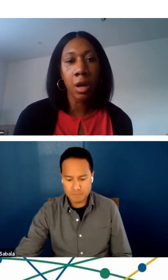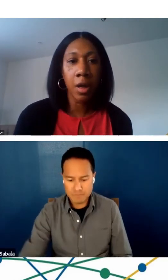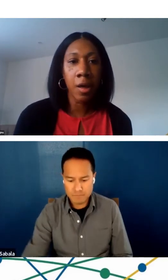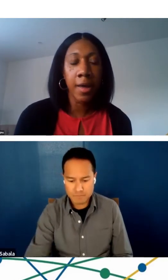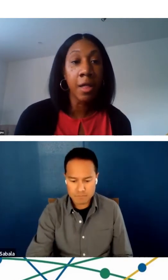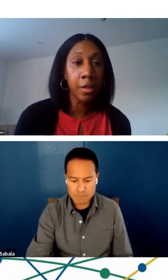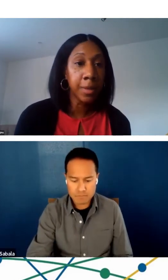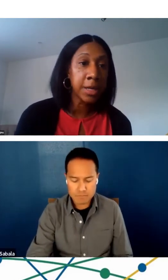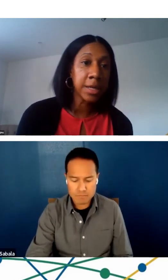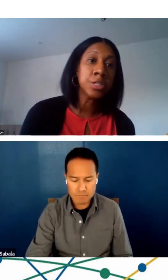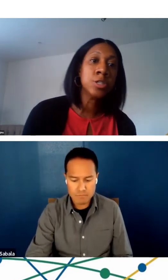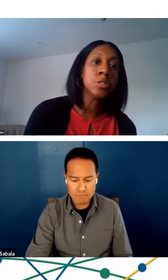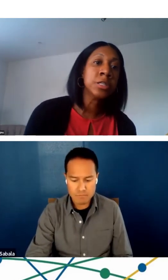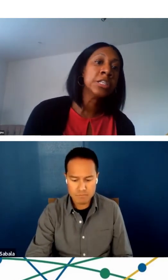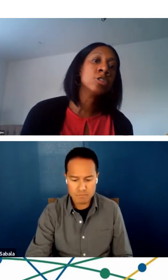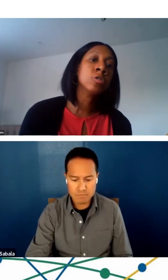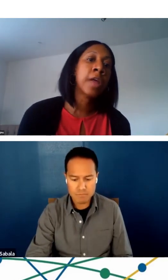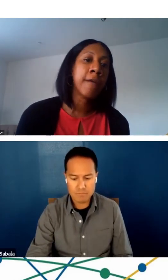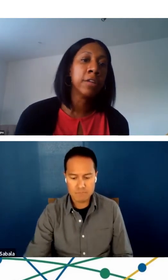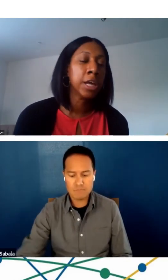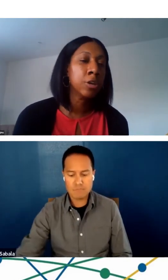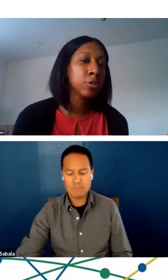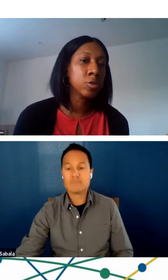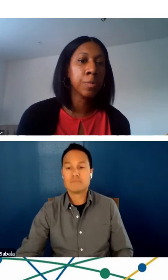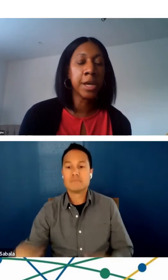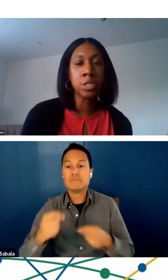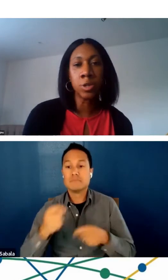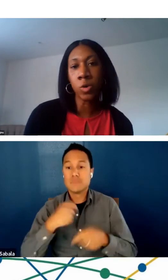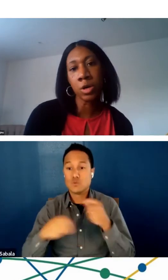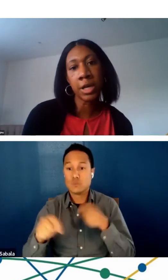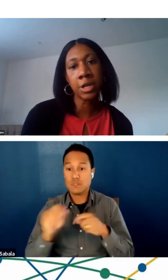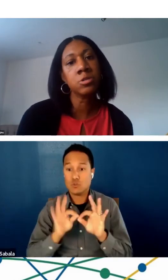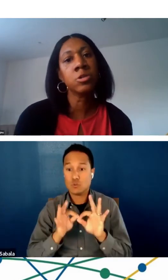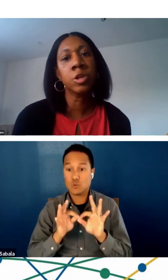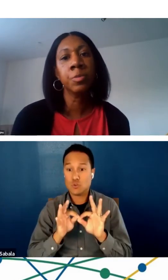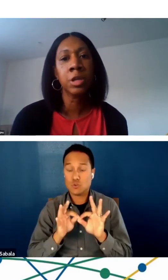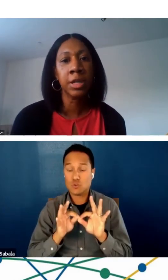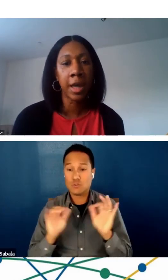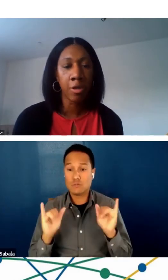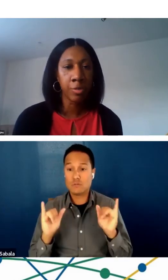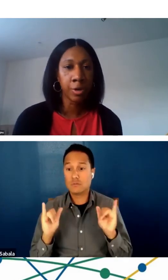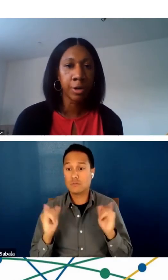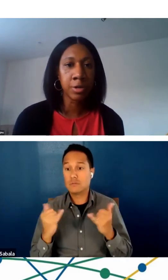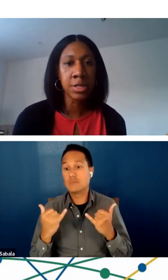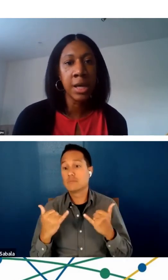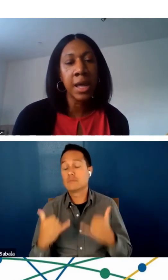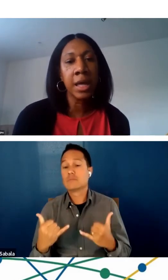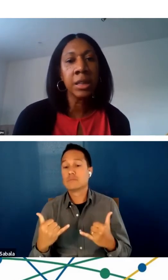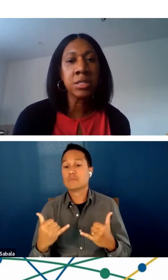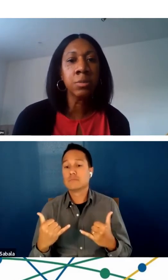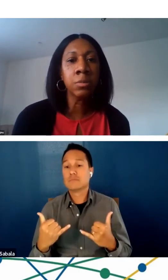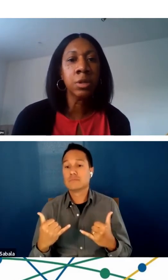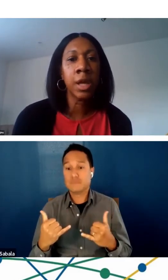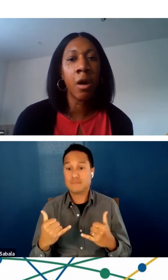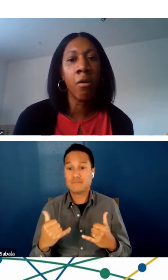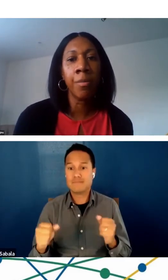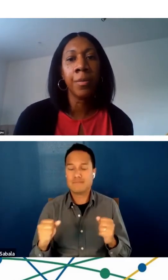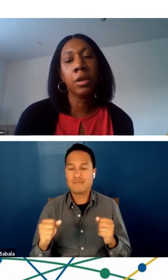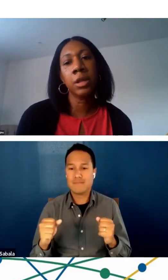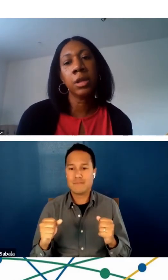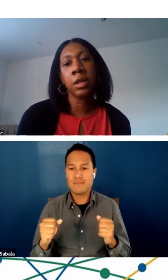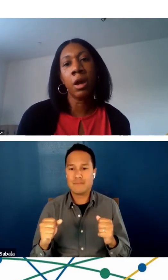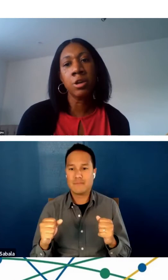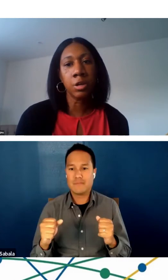Another element is using digital navigators or patient coordinators or community health workers. And these can really